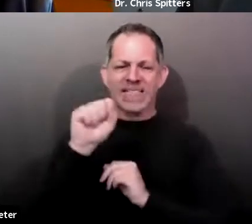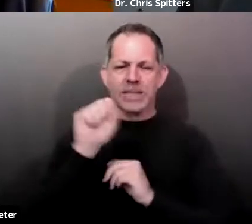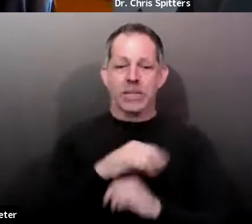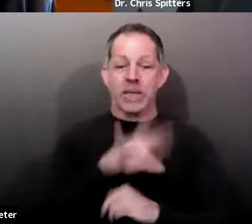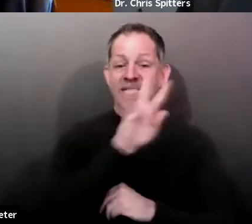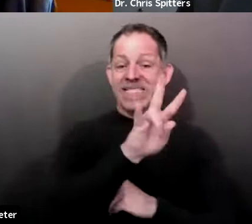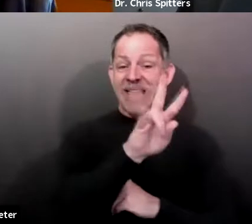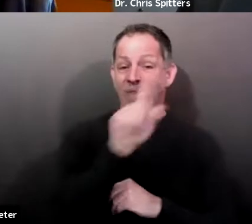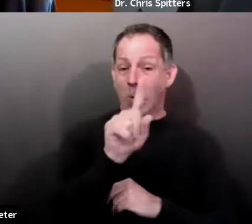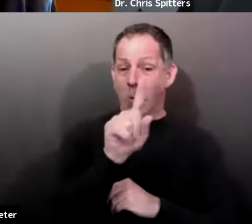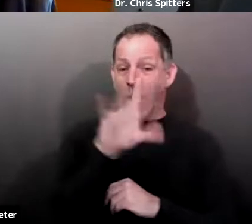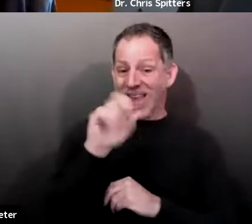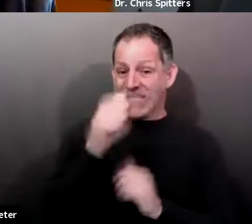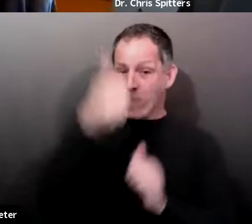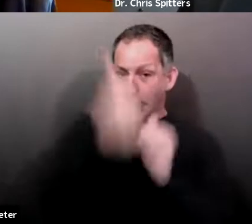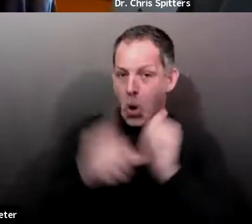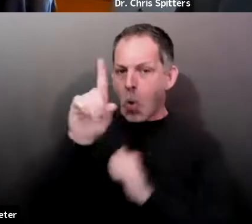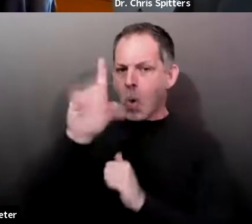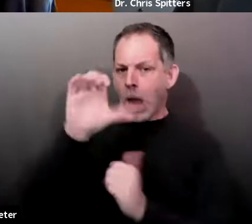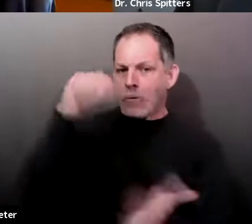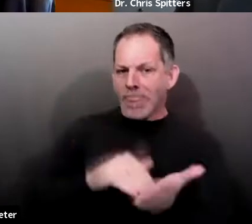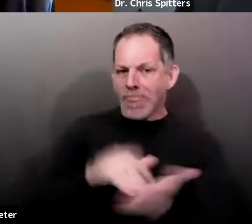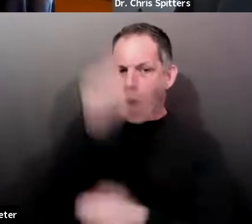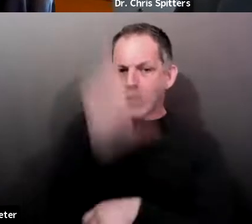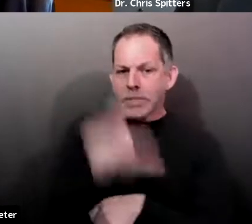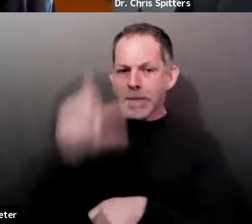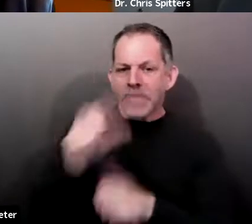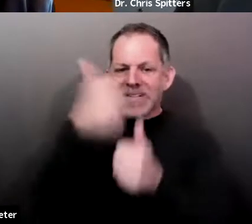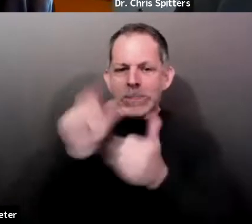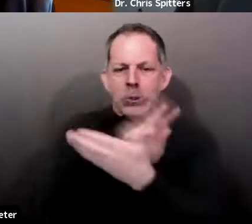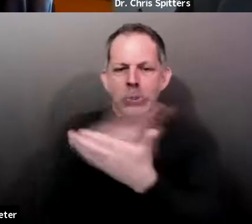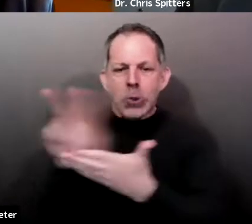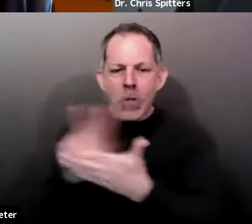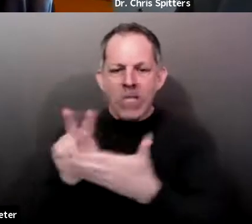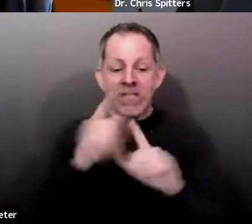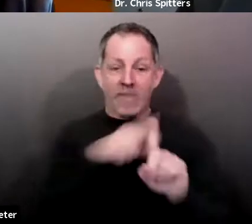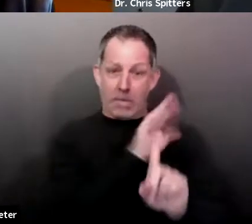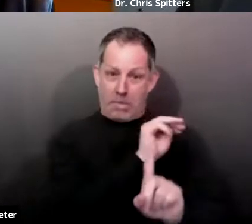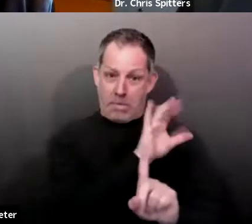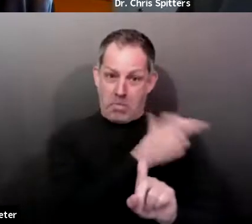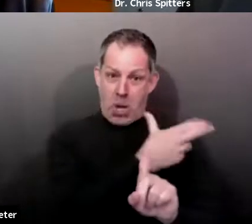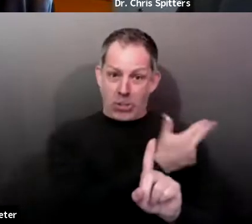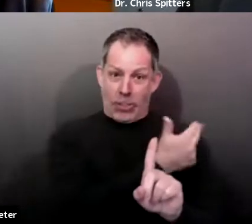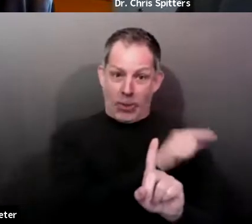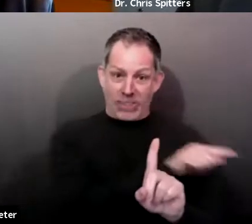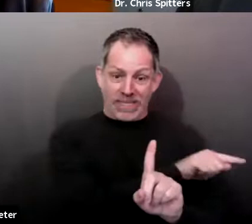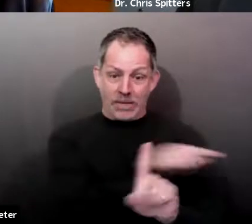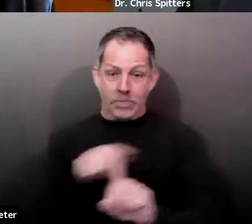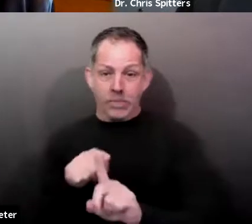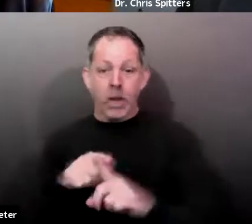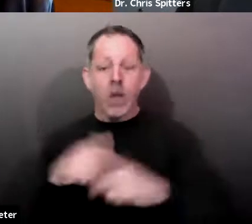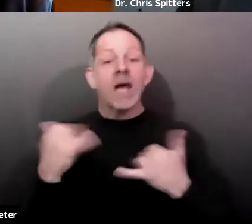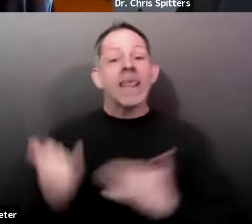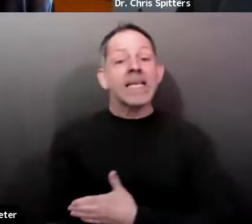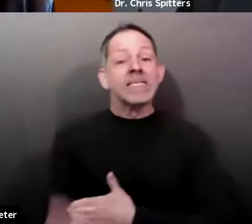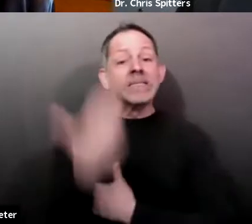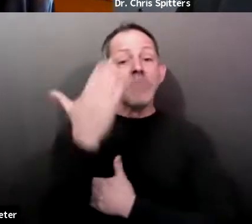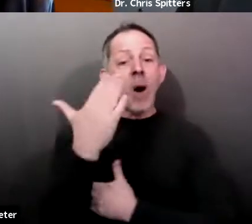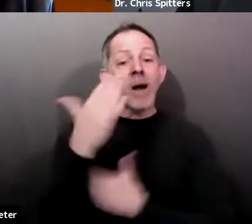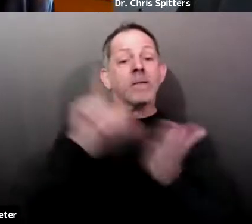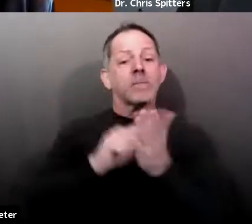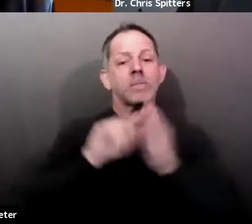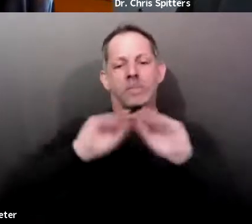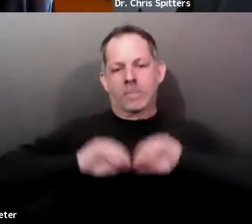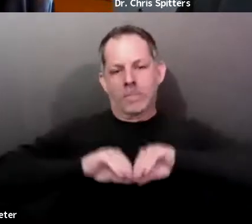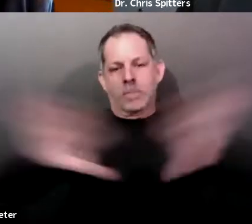period ending March 13. This morning, we published our next mini-report on schools, which also includes